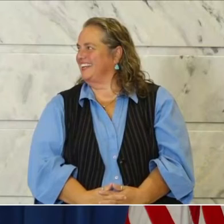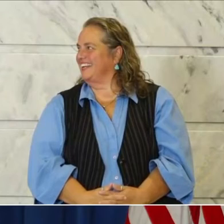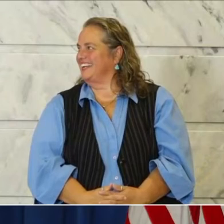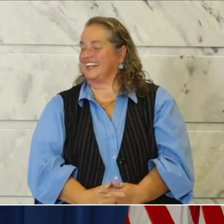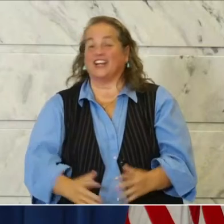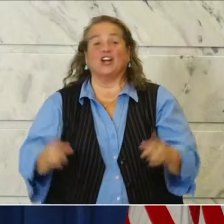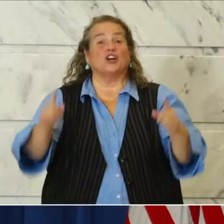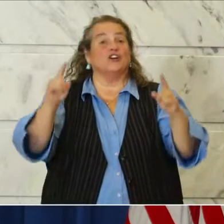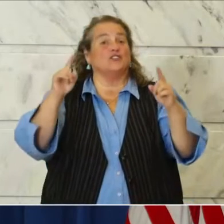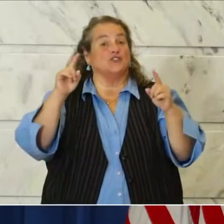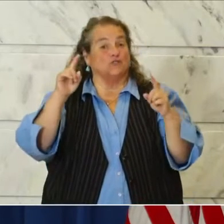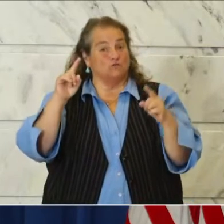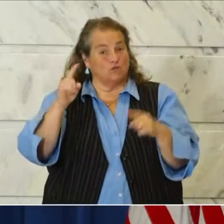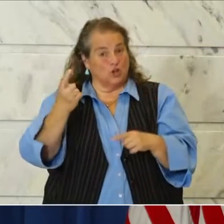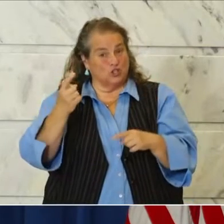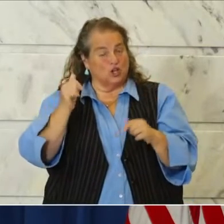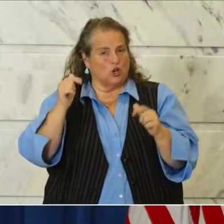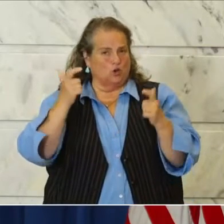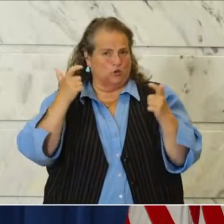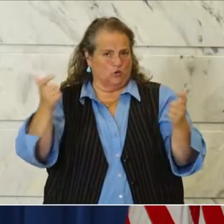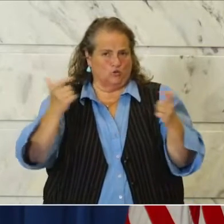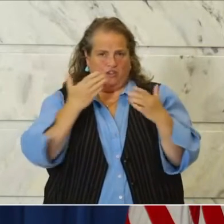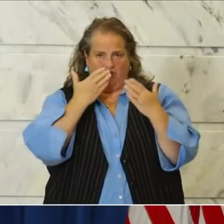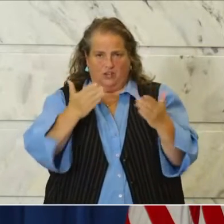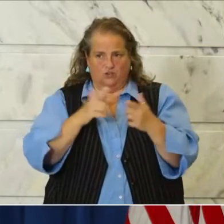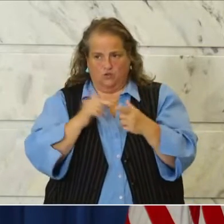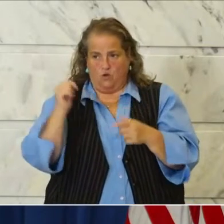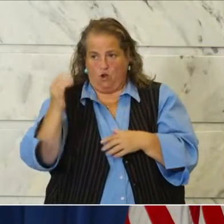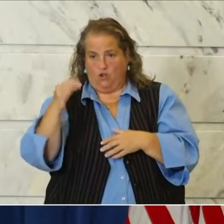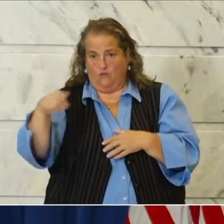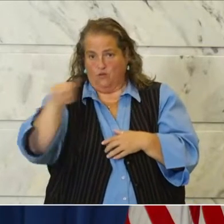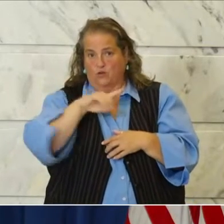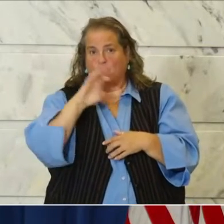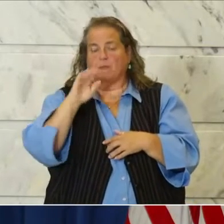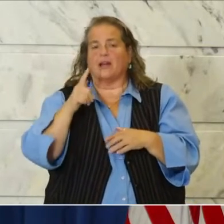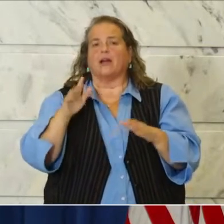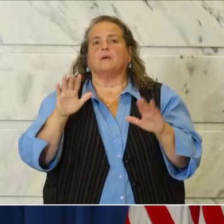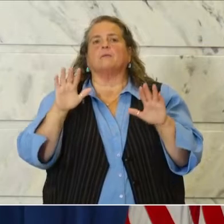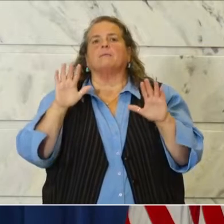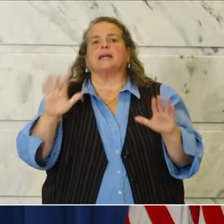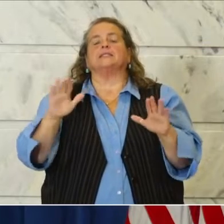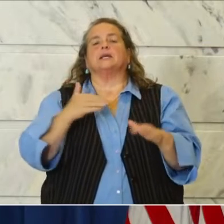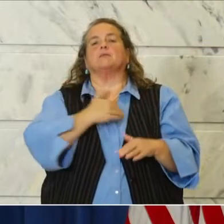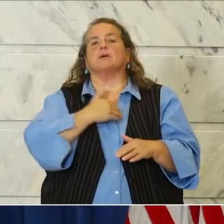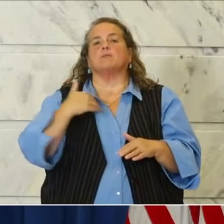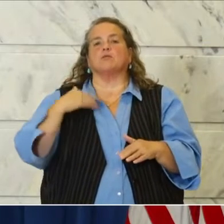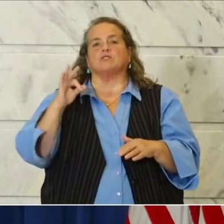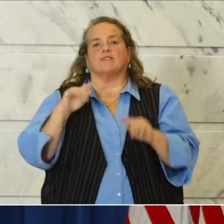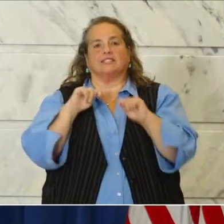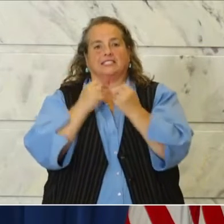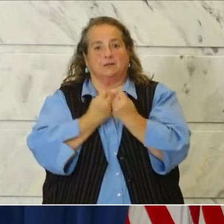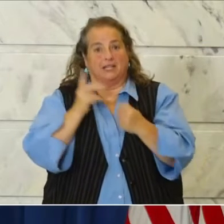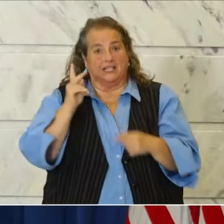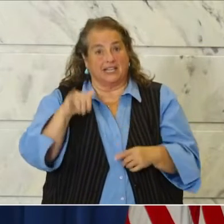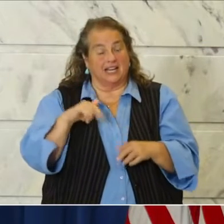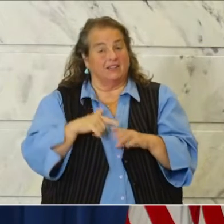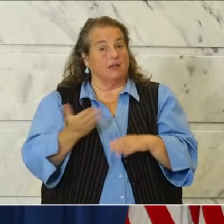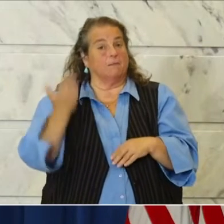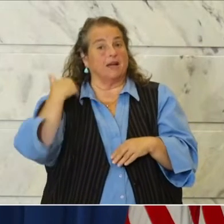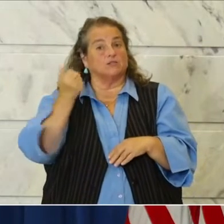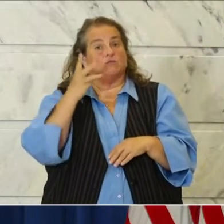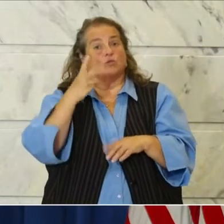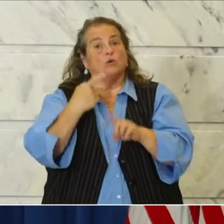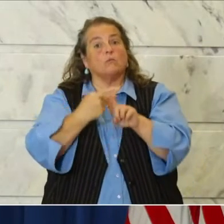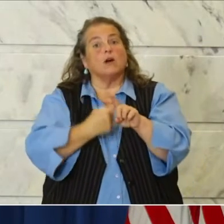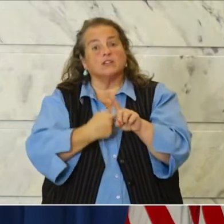Well first, a huge thanks to all of you for being amazing members of Team Kentucky. In the past few